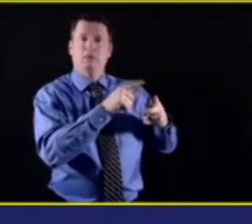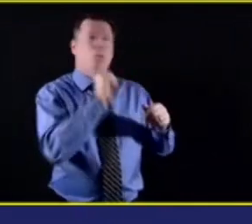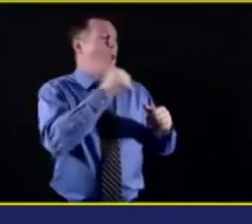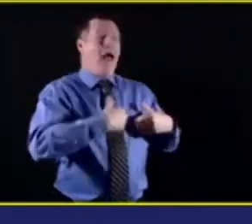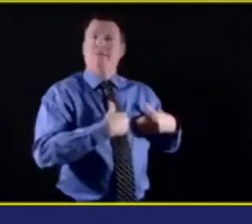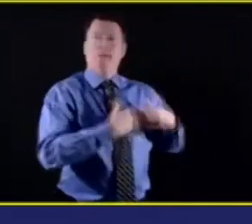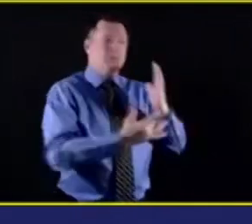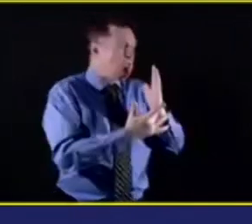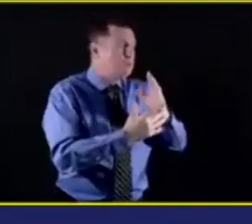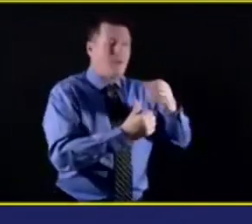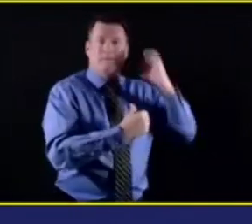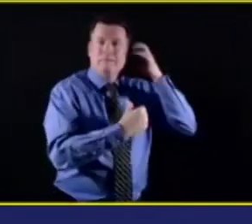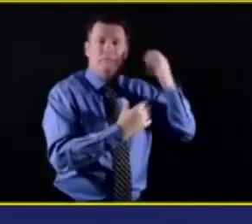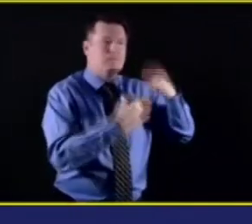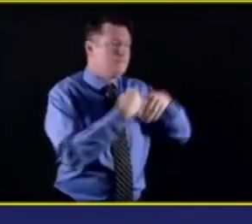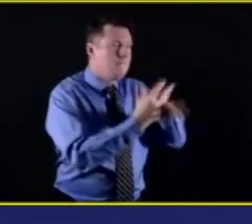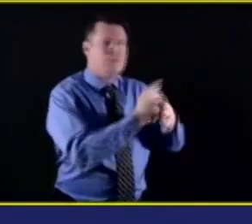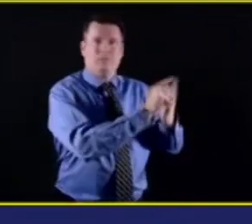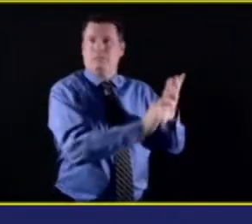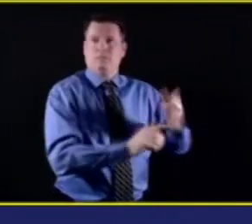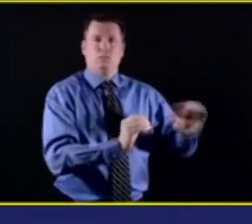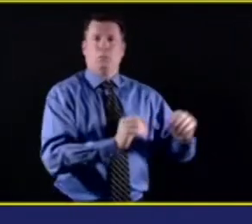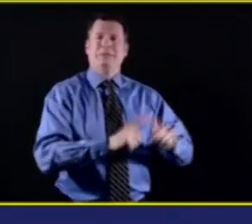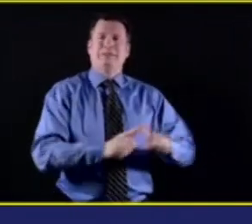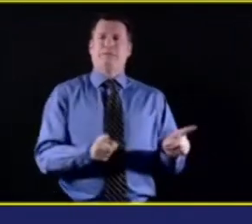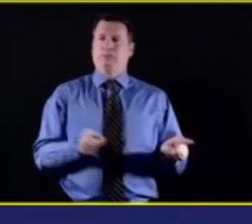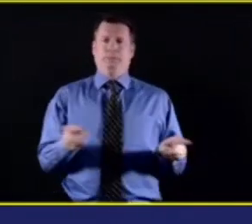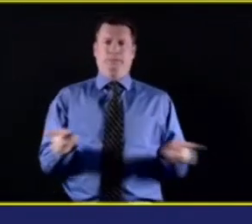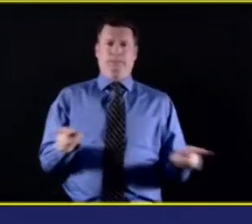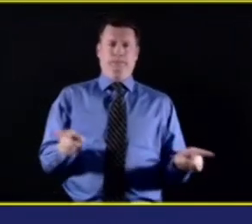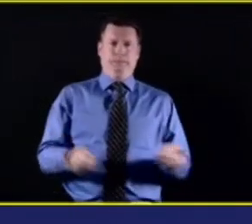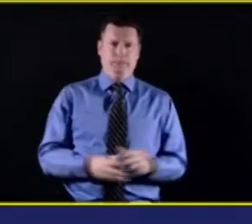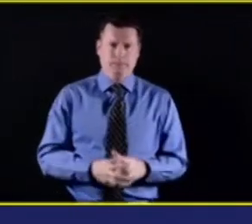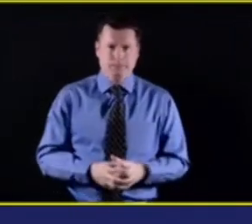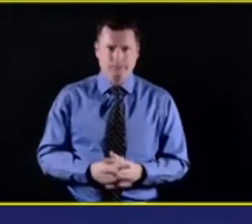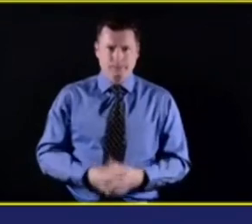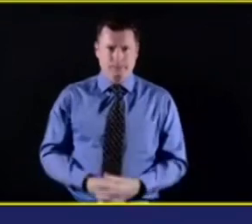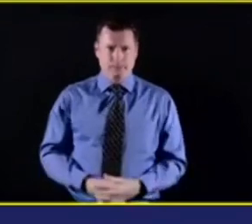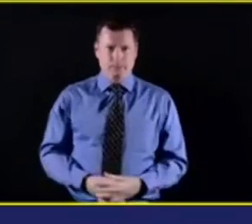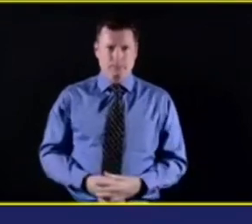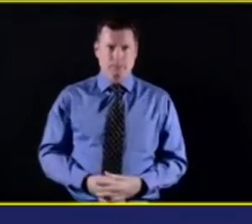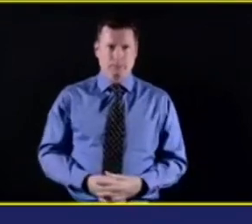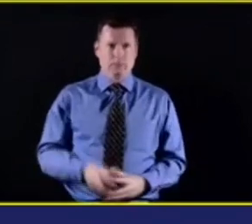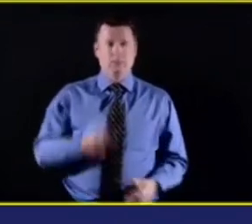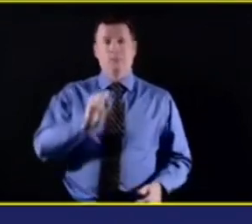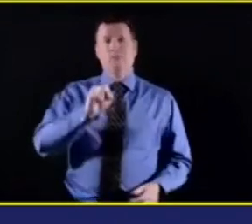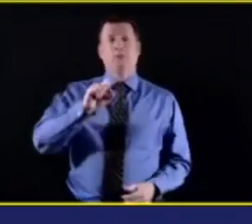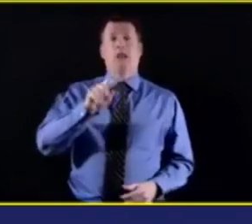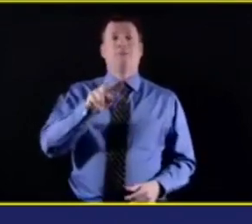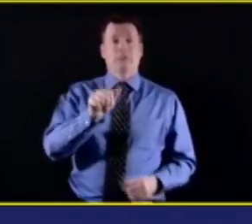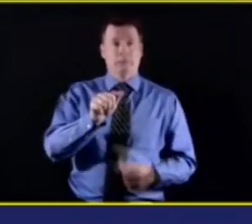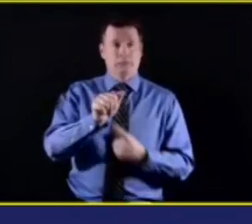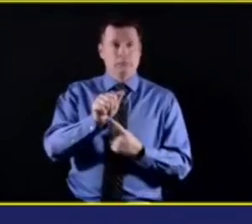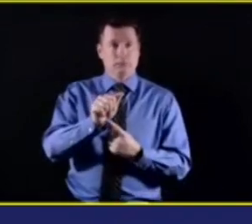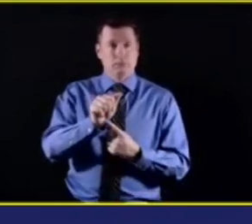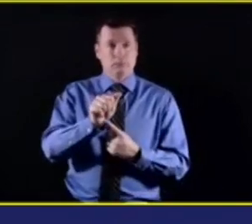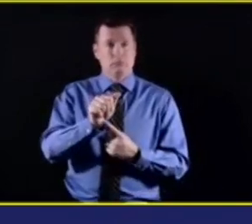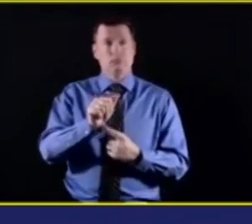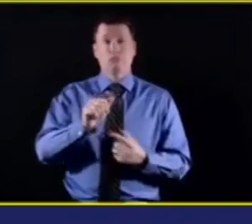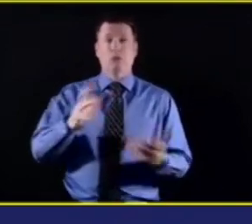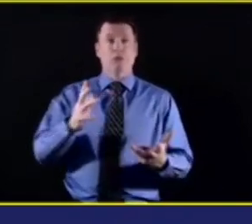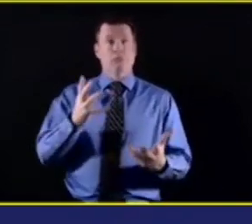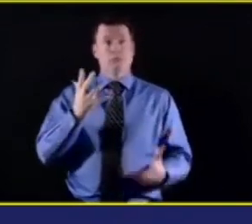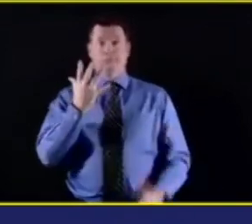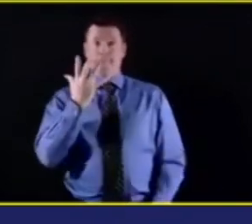sense when you're meeting with somebody in person about differences, for example, in how they're presenting or their affect as opposed to maybe